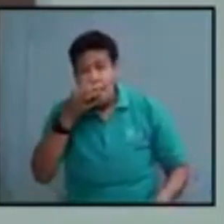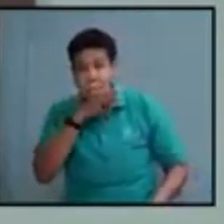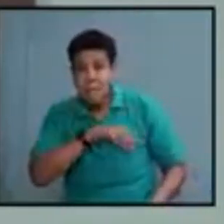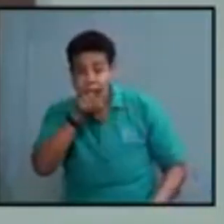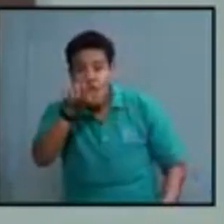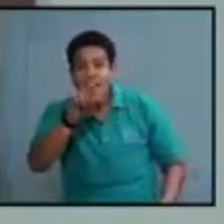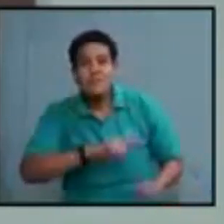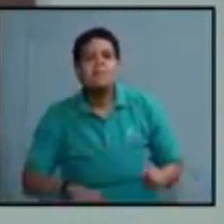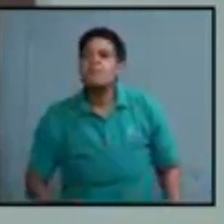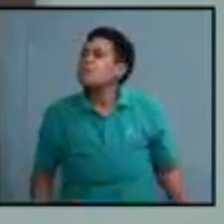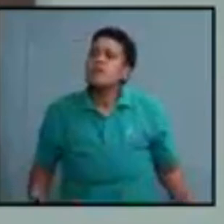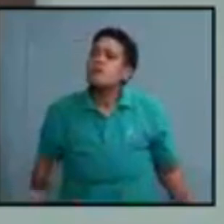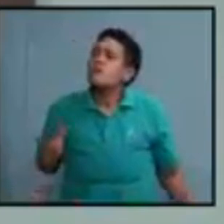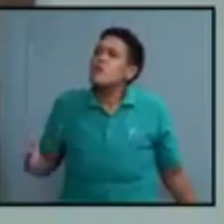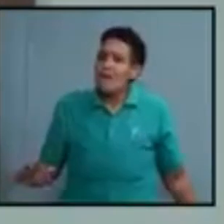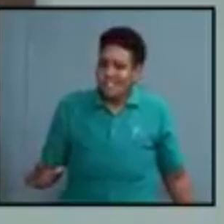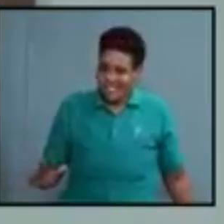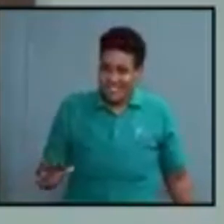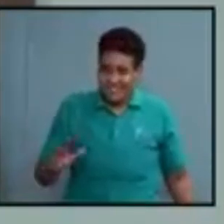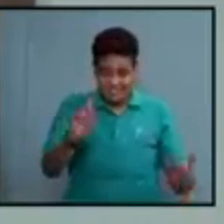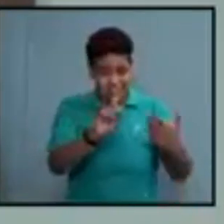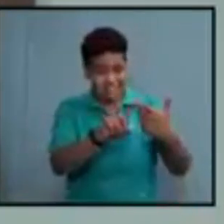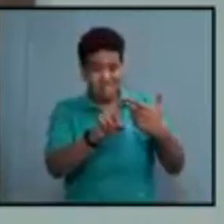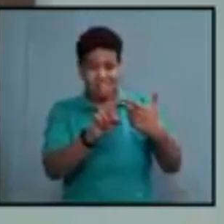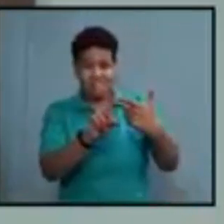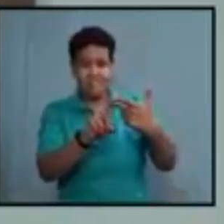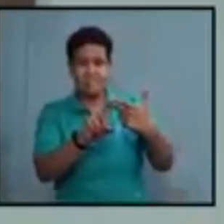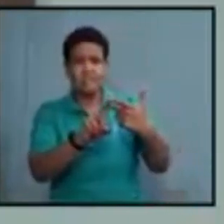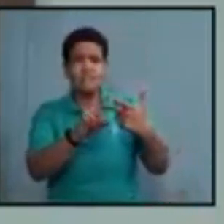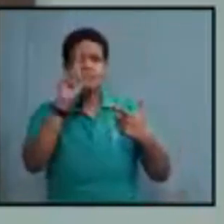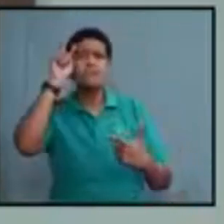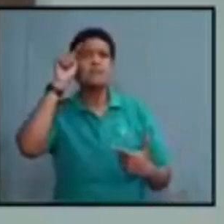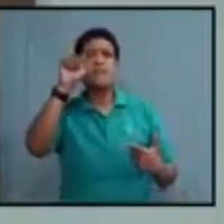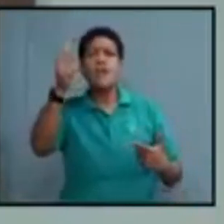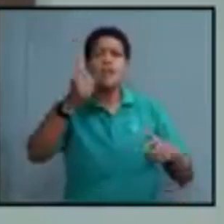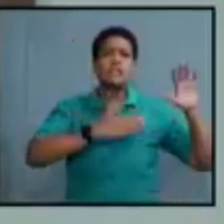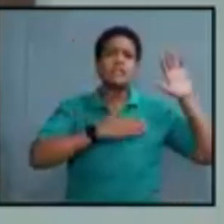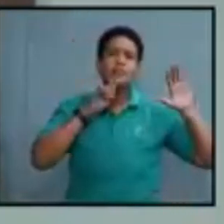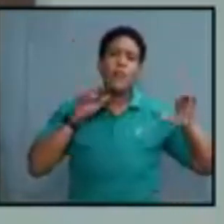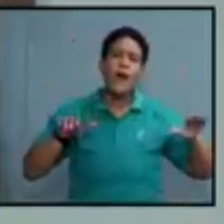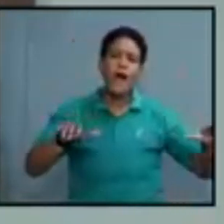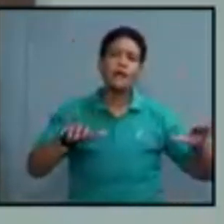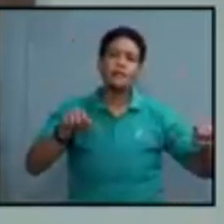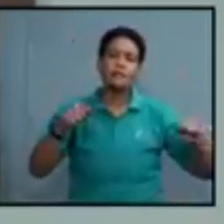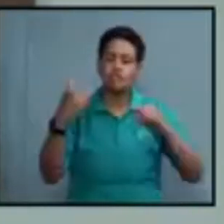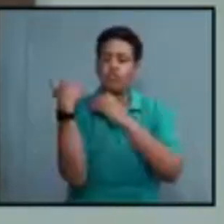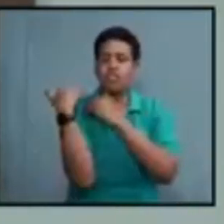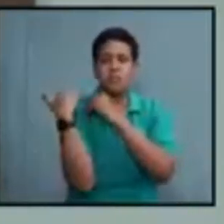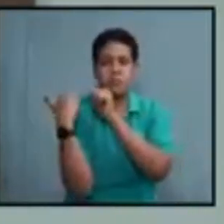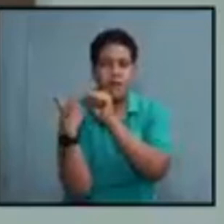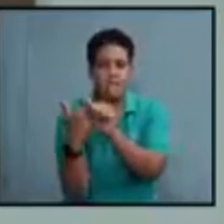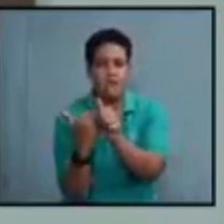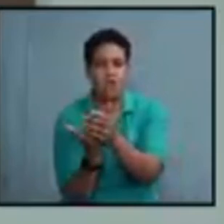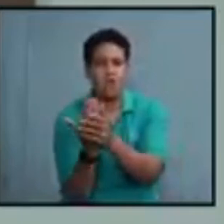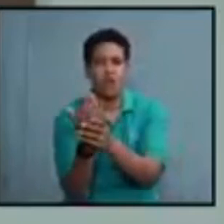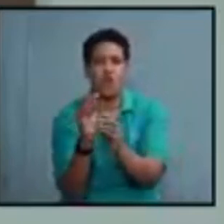Another way is for every citizen to act responsibly and follow through on